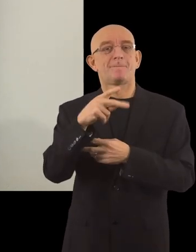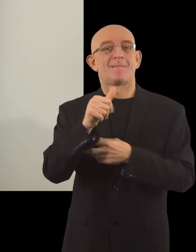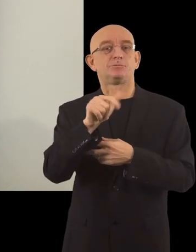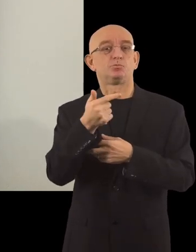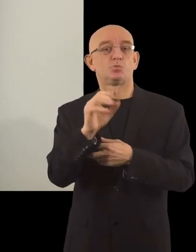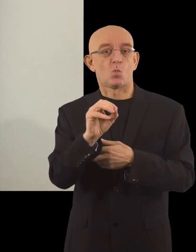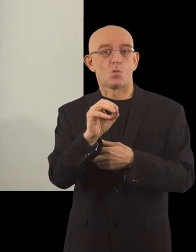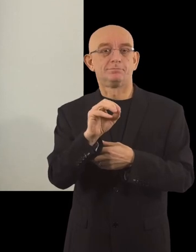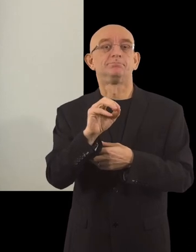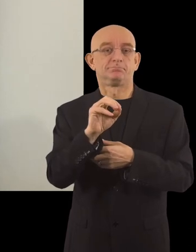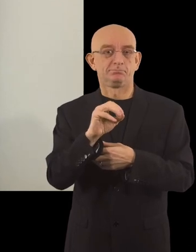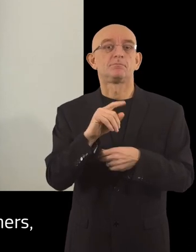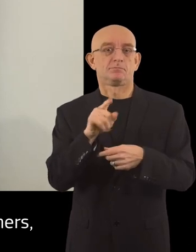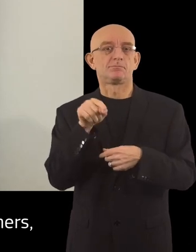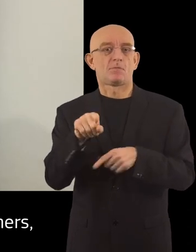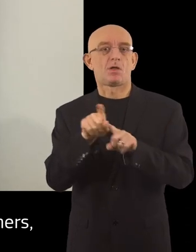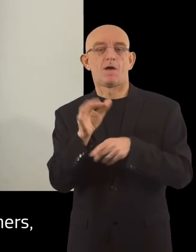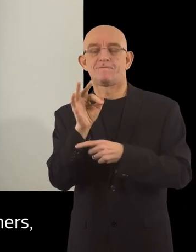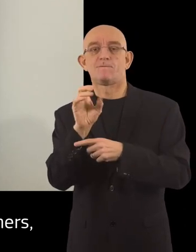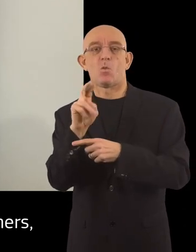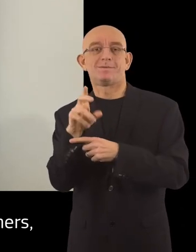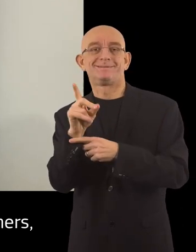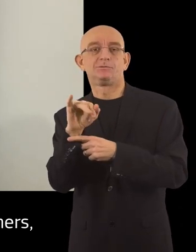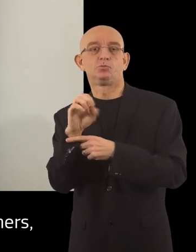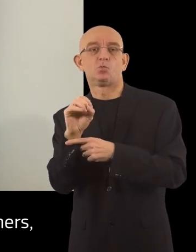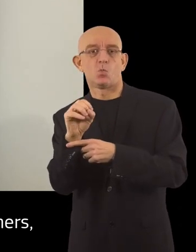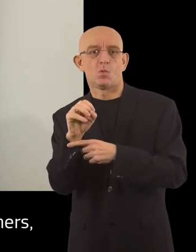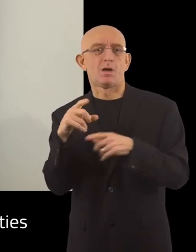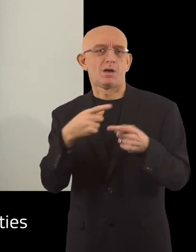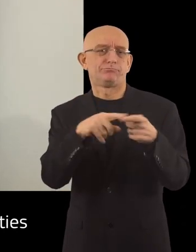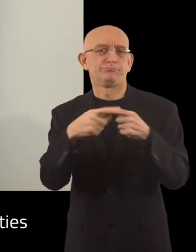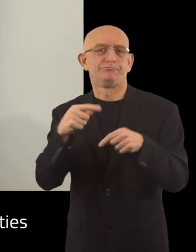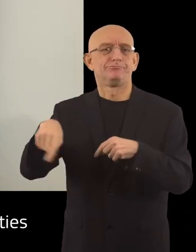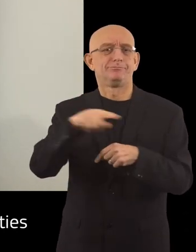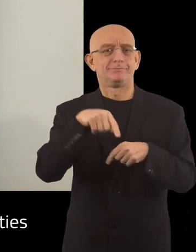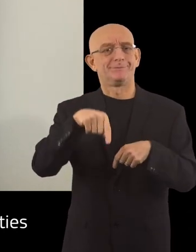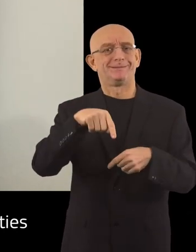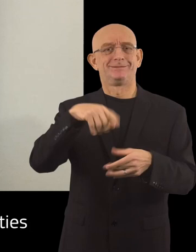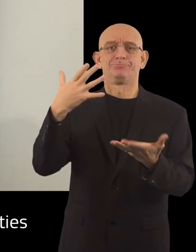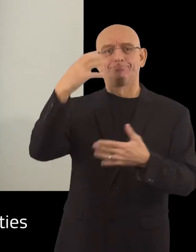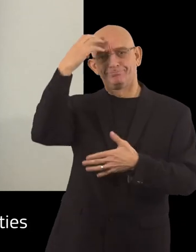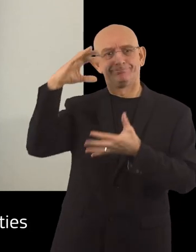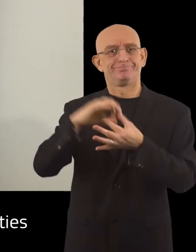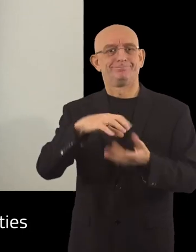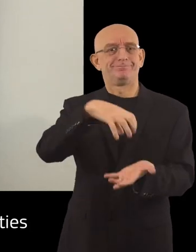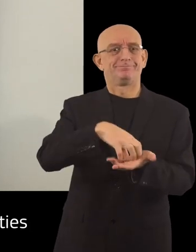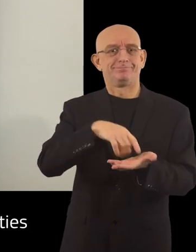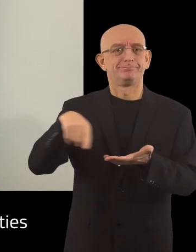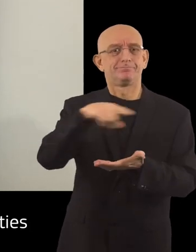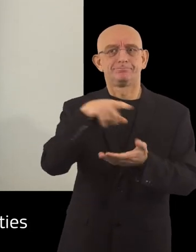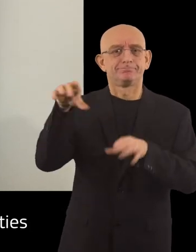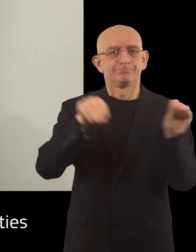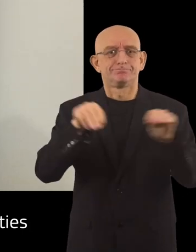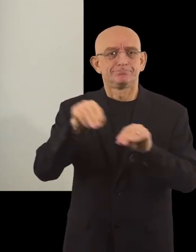called PERPATO. There is also a foundation and many, many others, but also the municipality, all the local